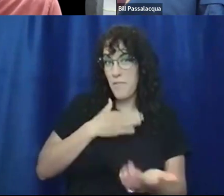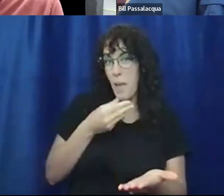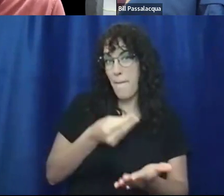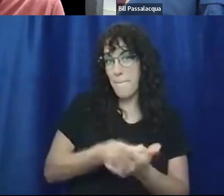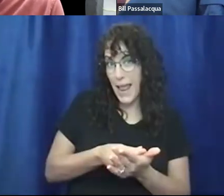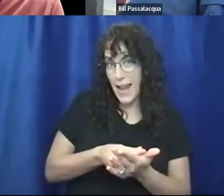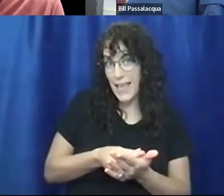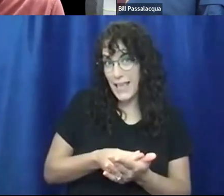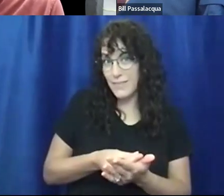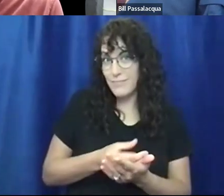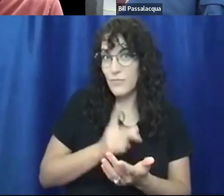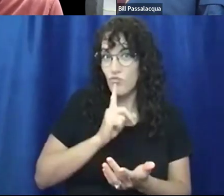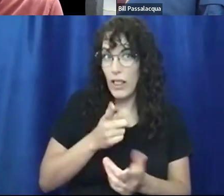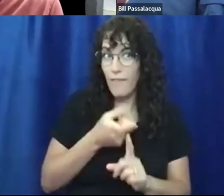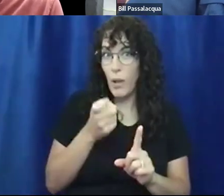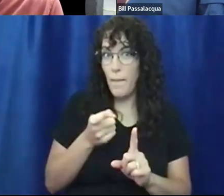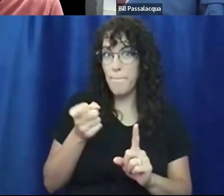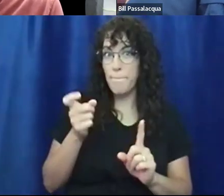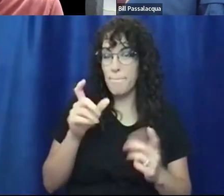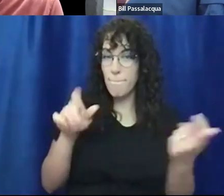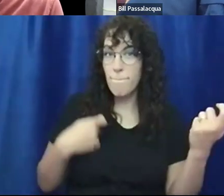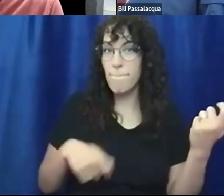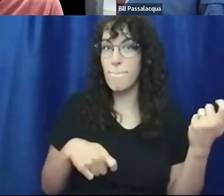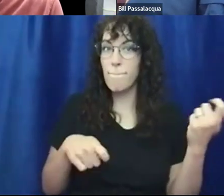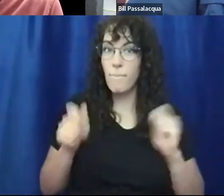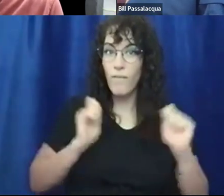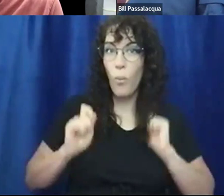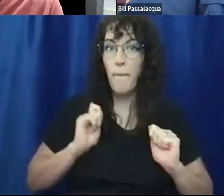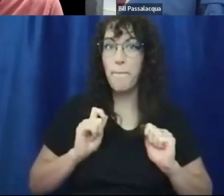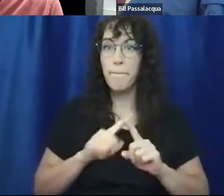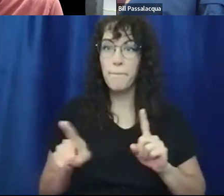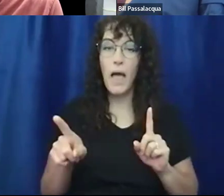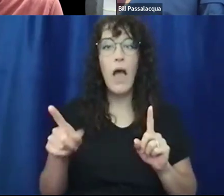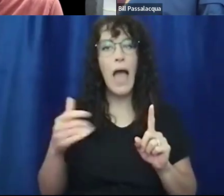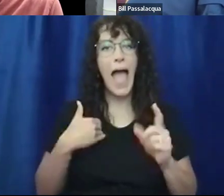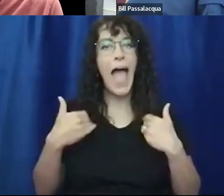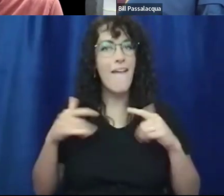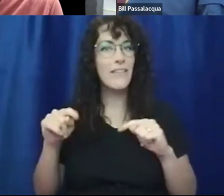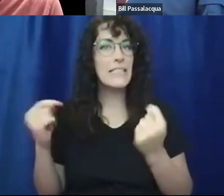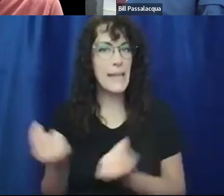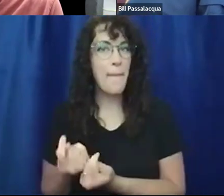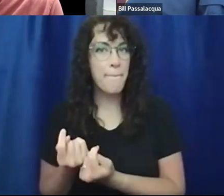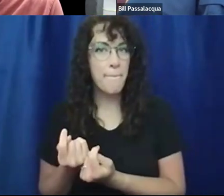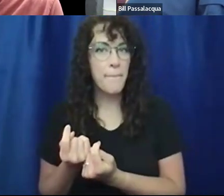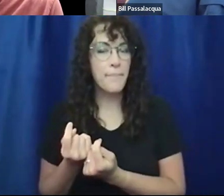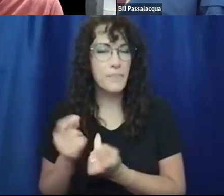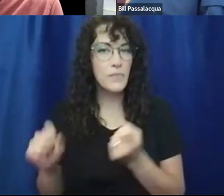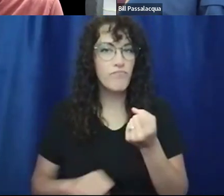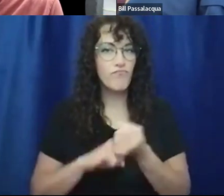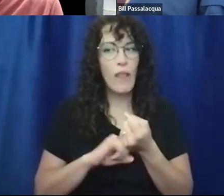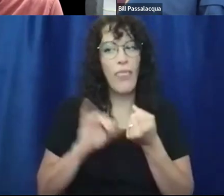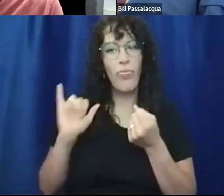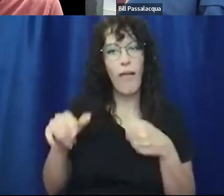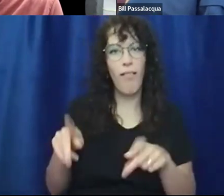actually performing. Um, but, but I, like I say, I have a team and that allowed me to, to make,